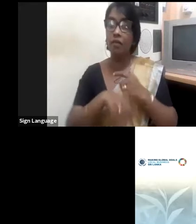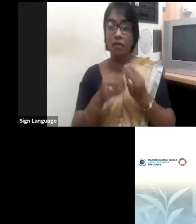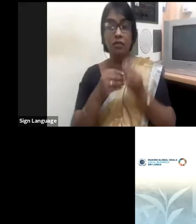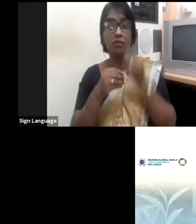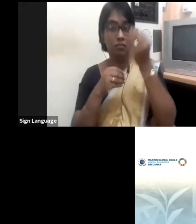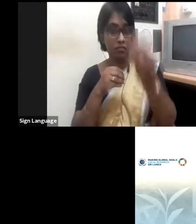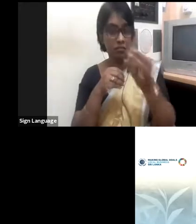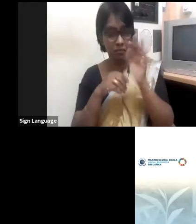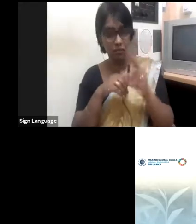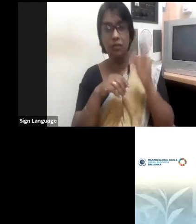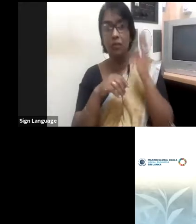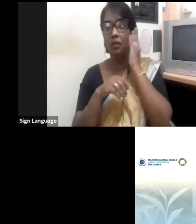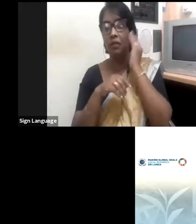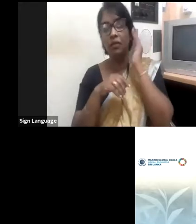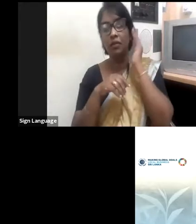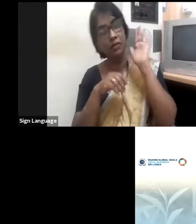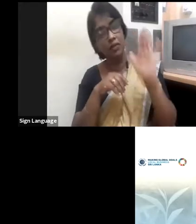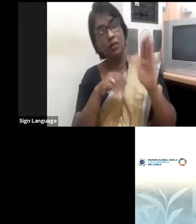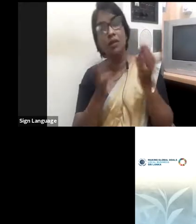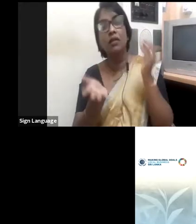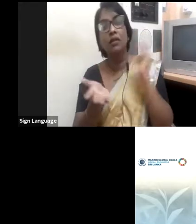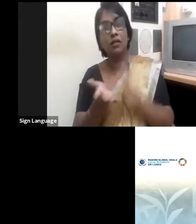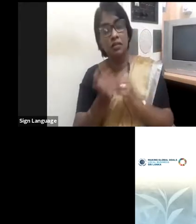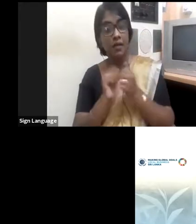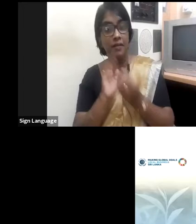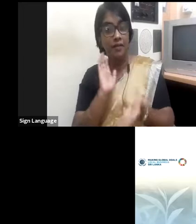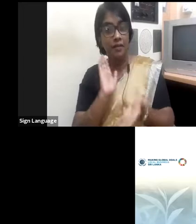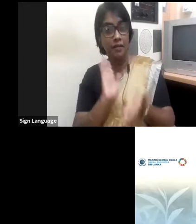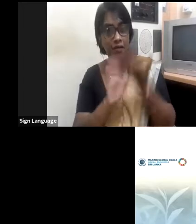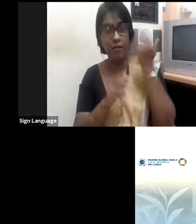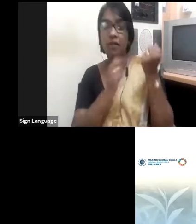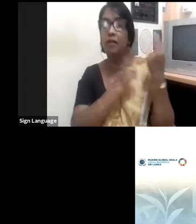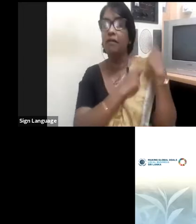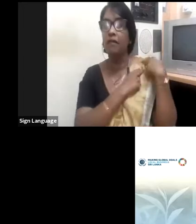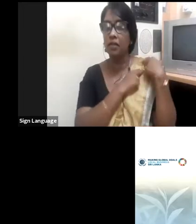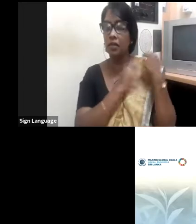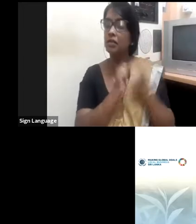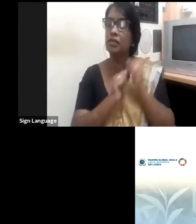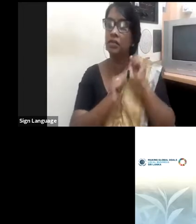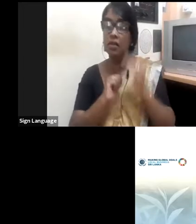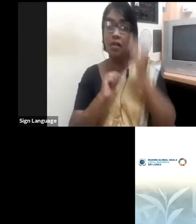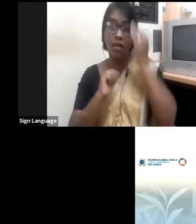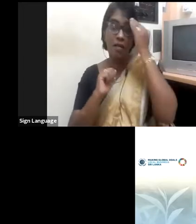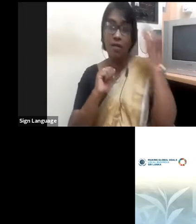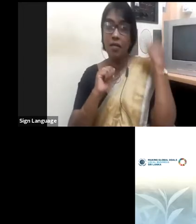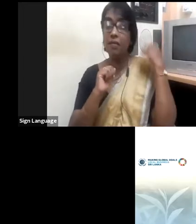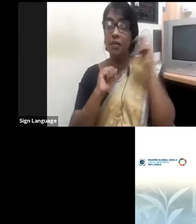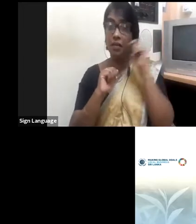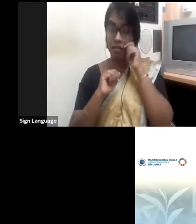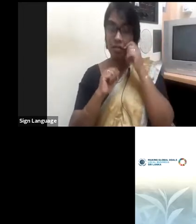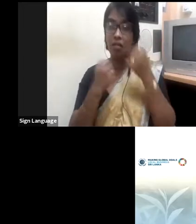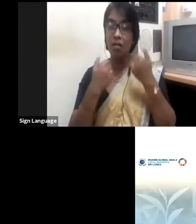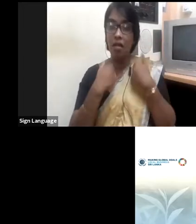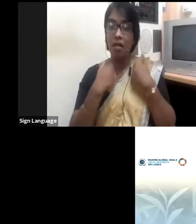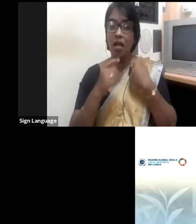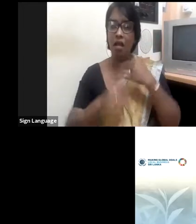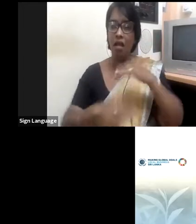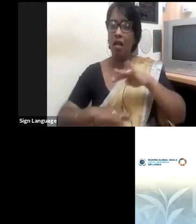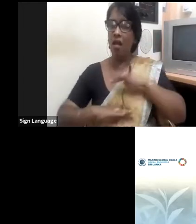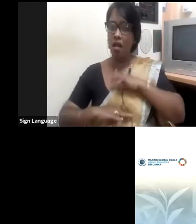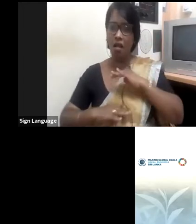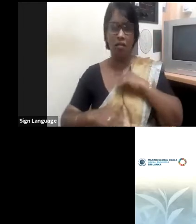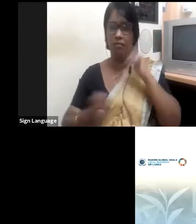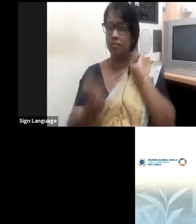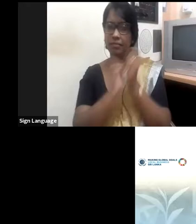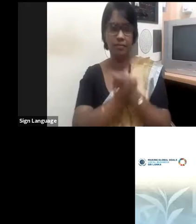responsibility. The parents have to also change their thinking and move on. If that does